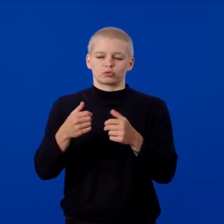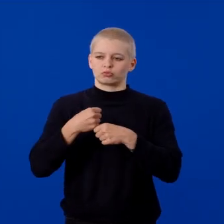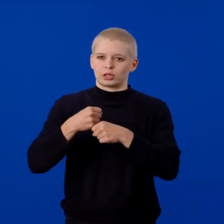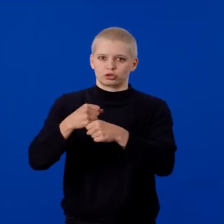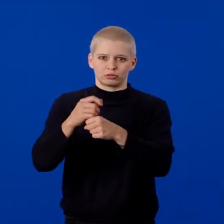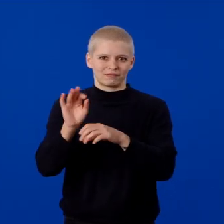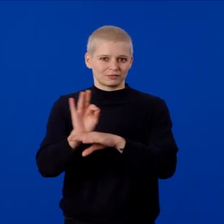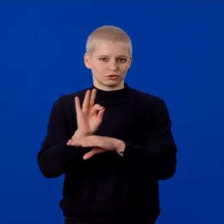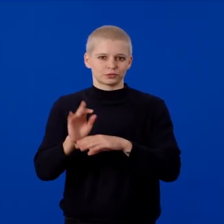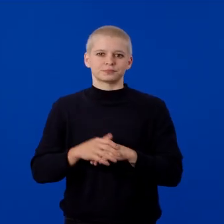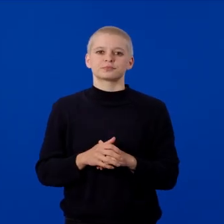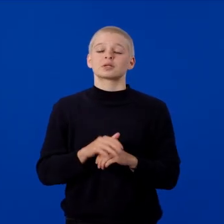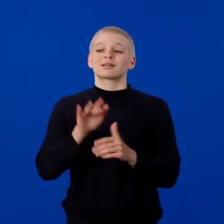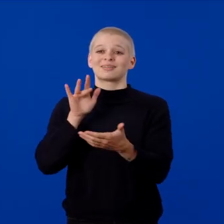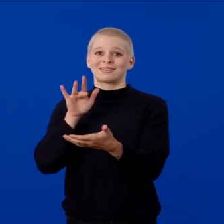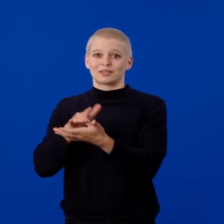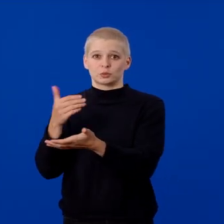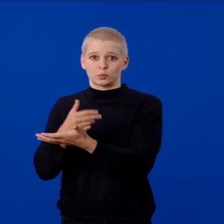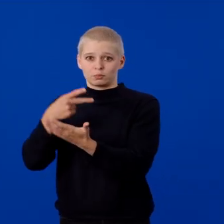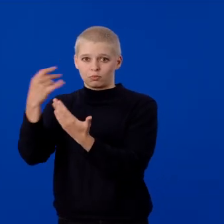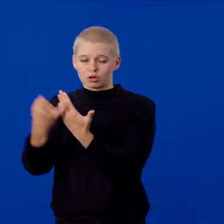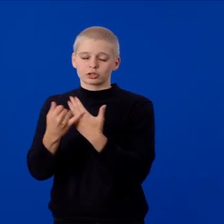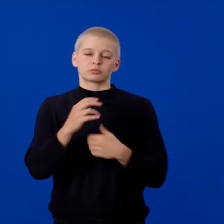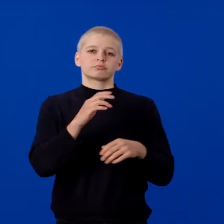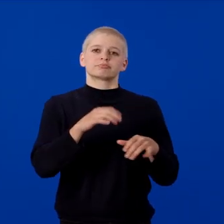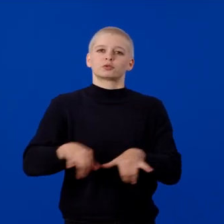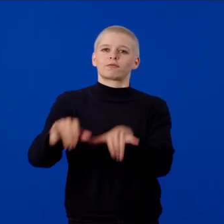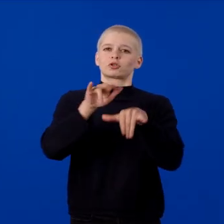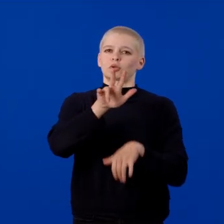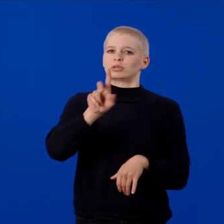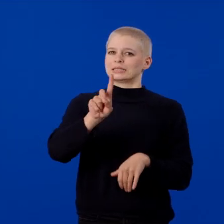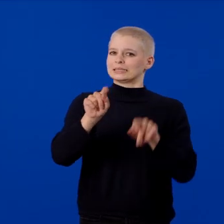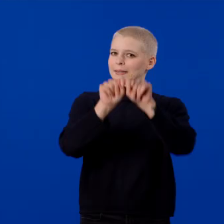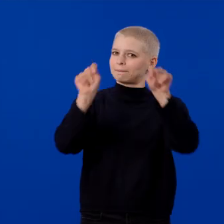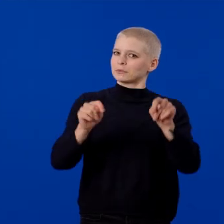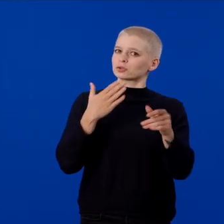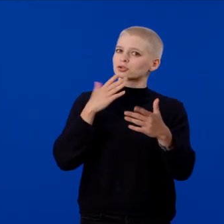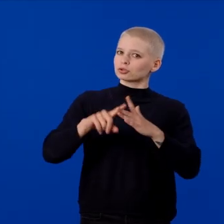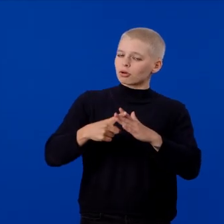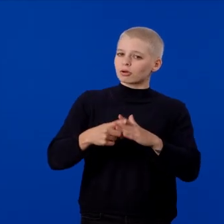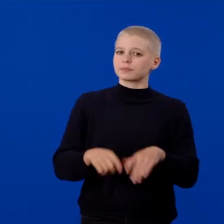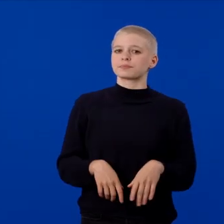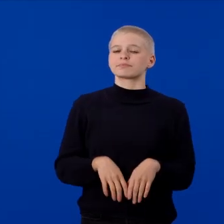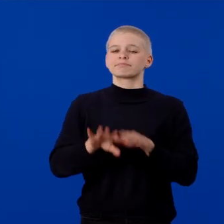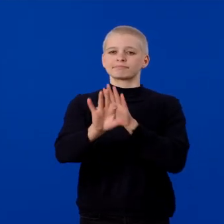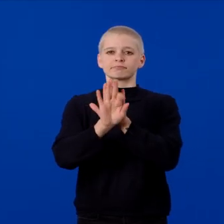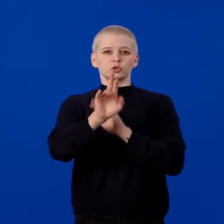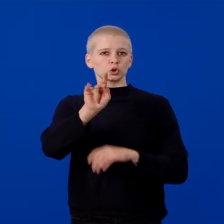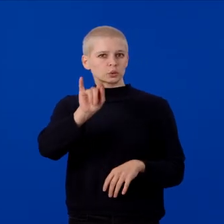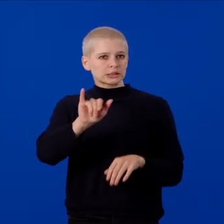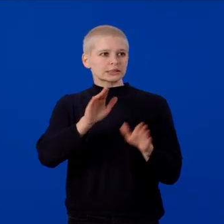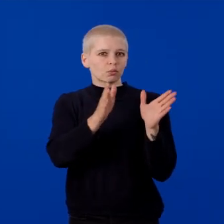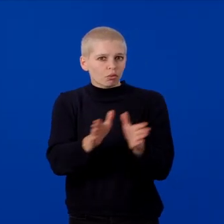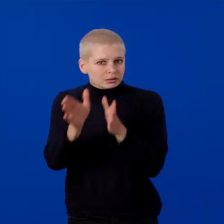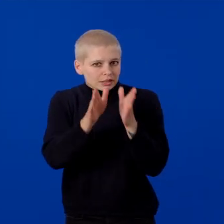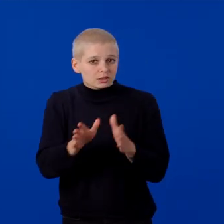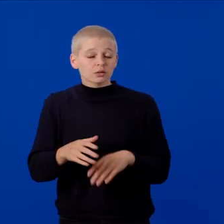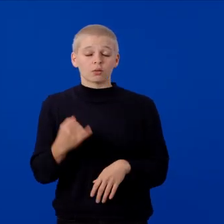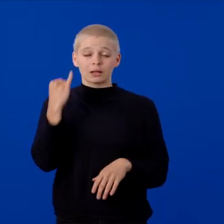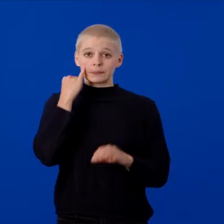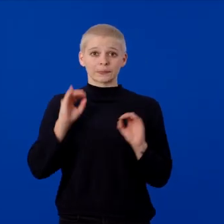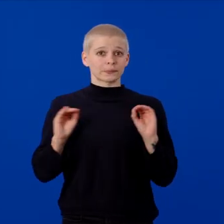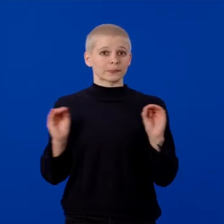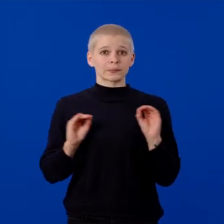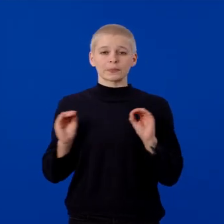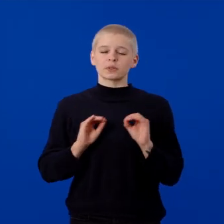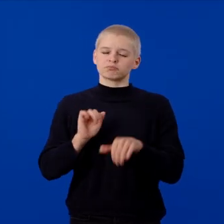on New Project, select the Universal 3D template as a starting point, select your Unity organization, or if you don't have one,